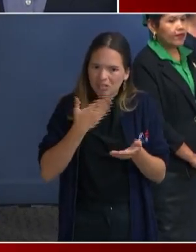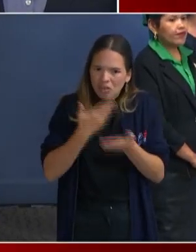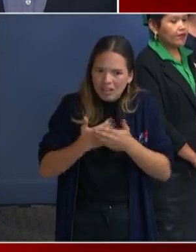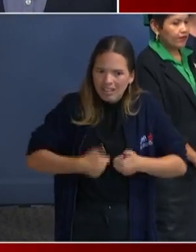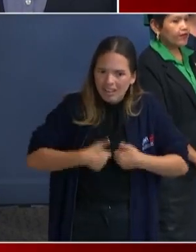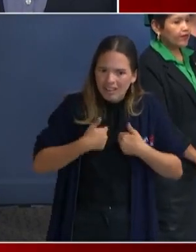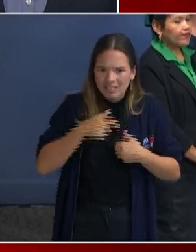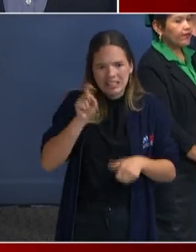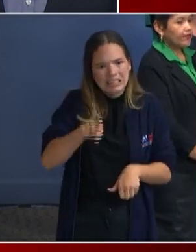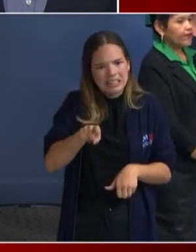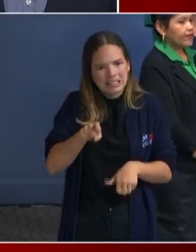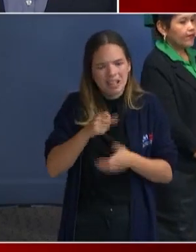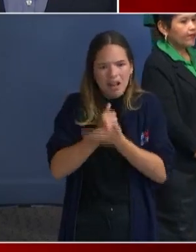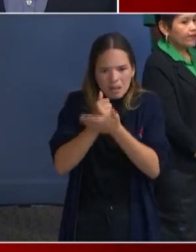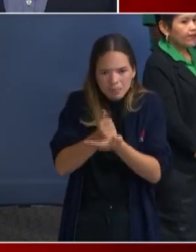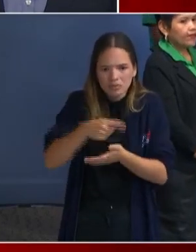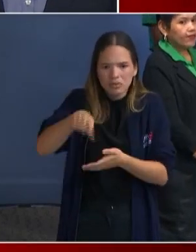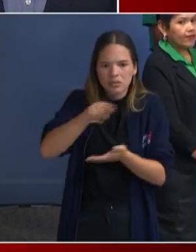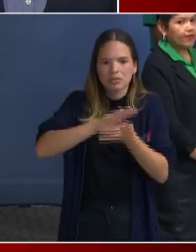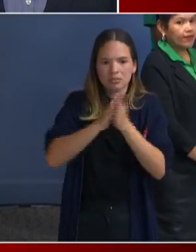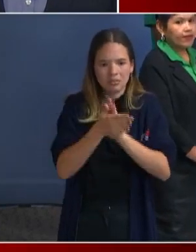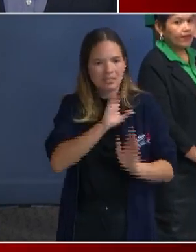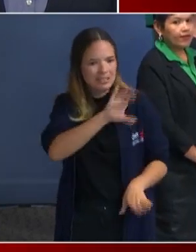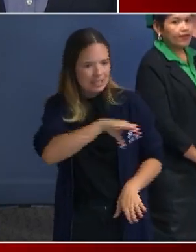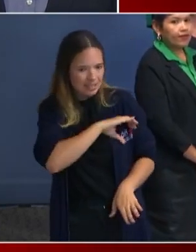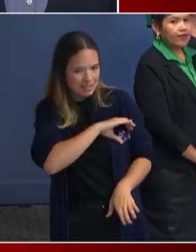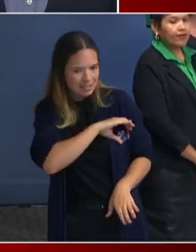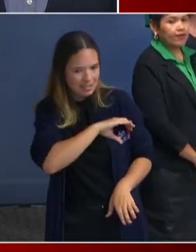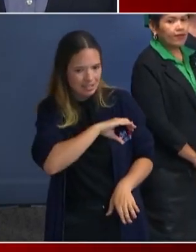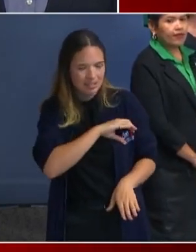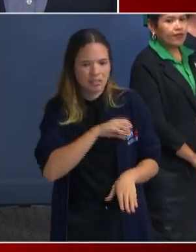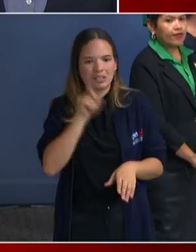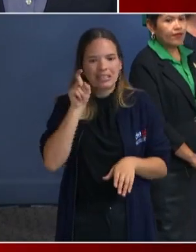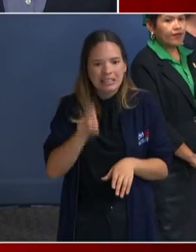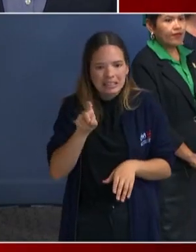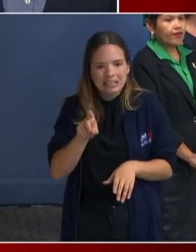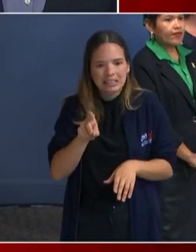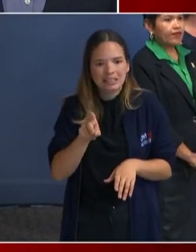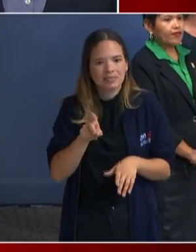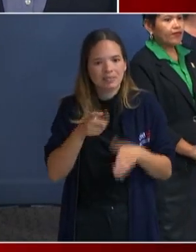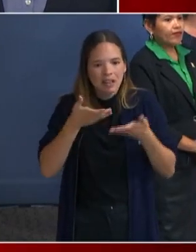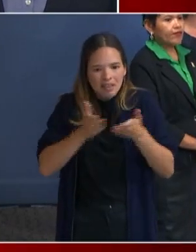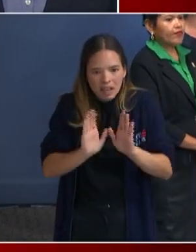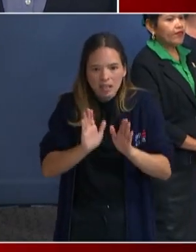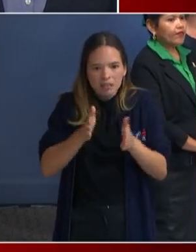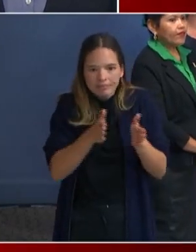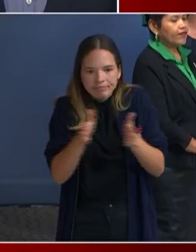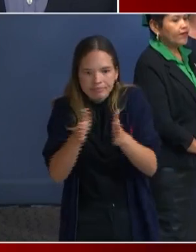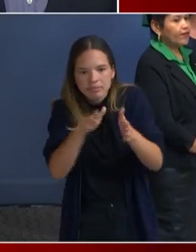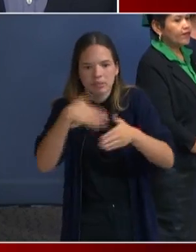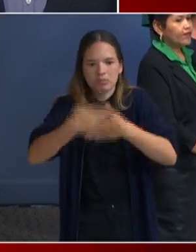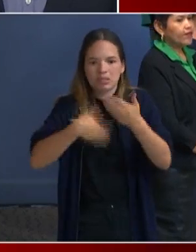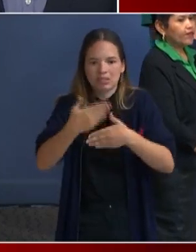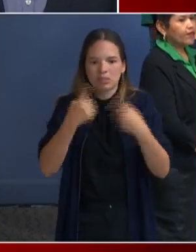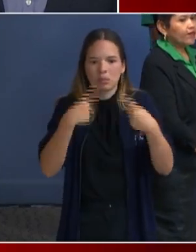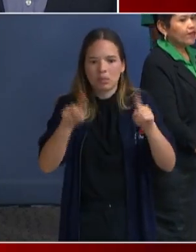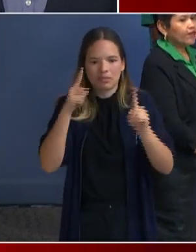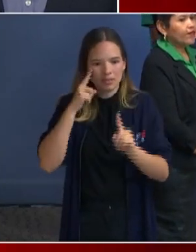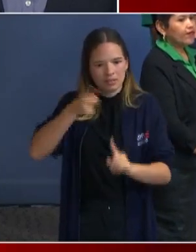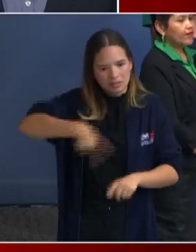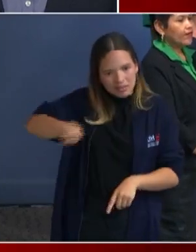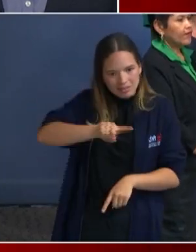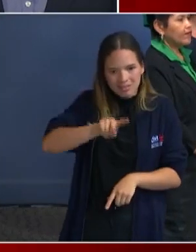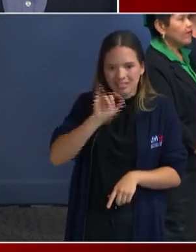citizenship for them. We need a pathway to work for them. And that is not something that mayors can do.